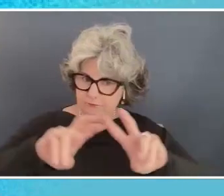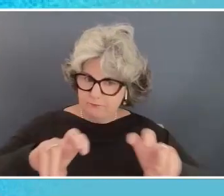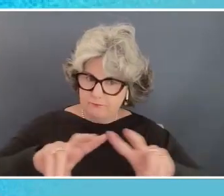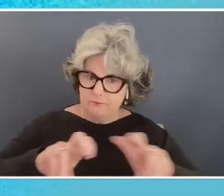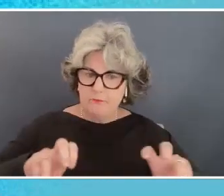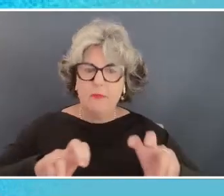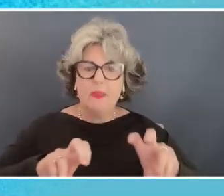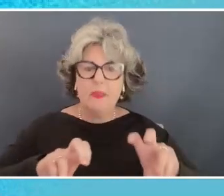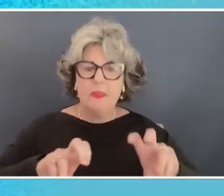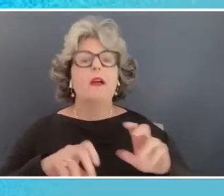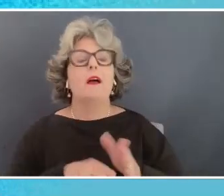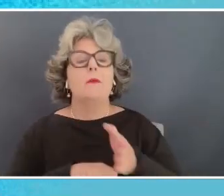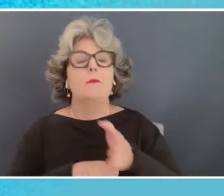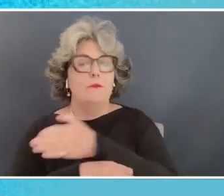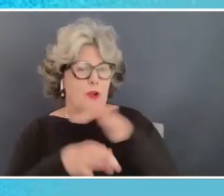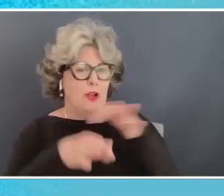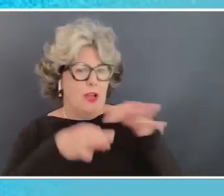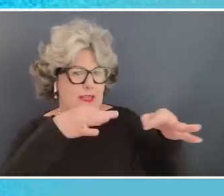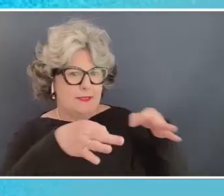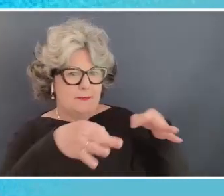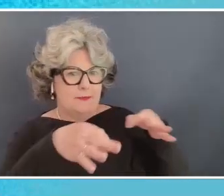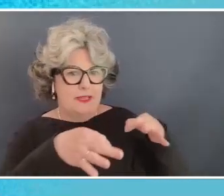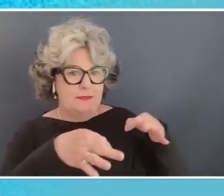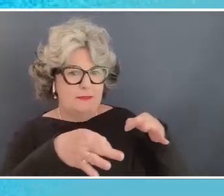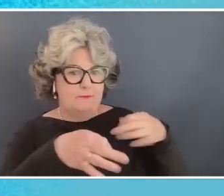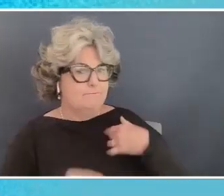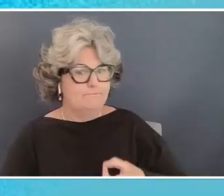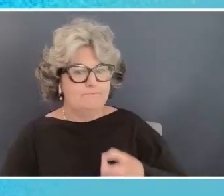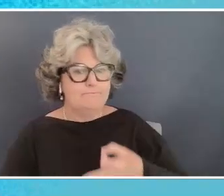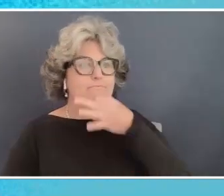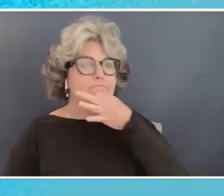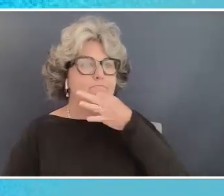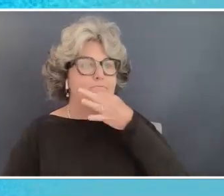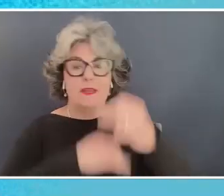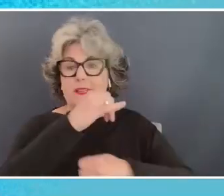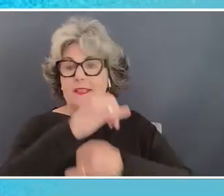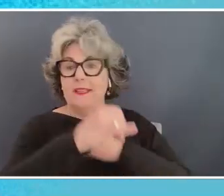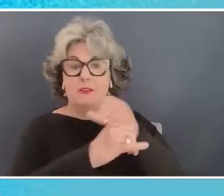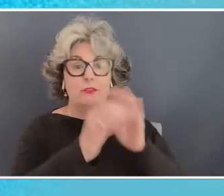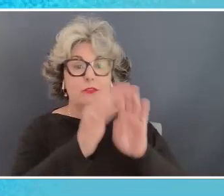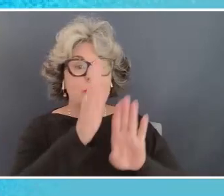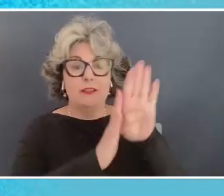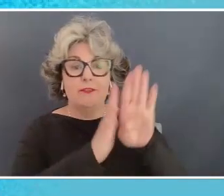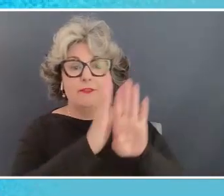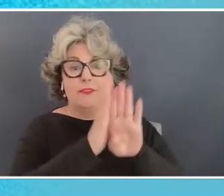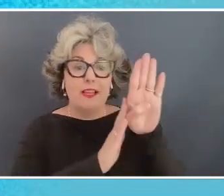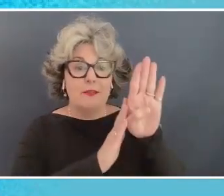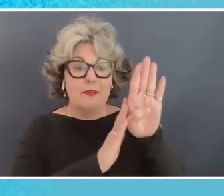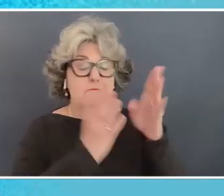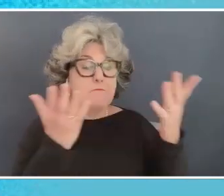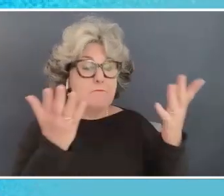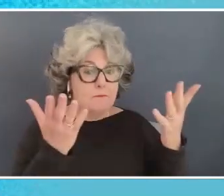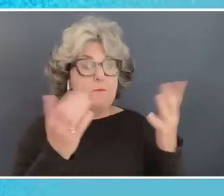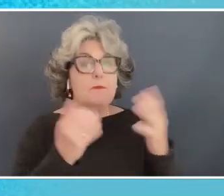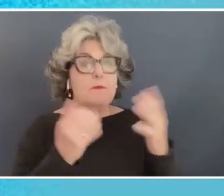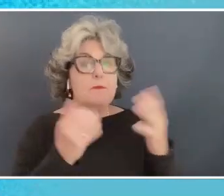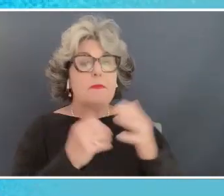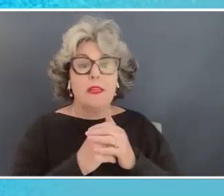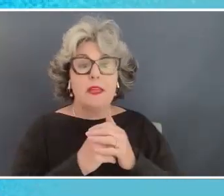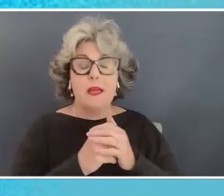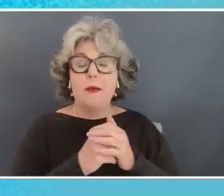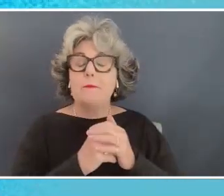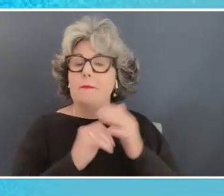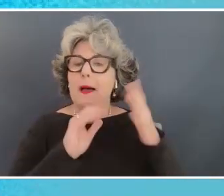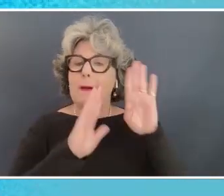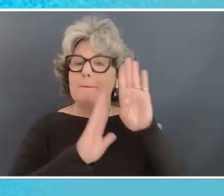earlier I am not an expert in international development even though I do I have a Peace Corps background I